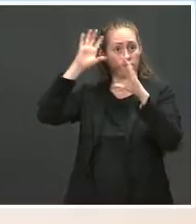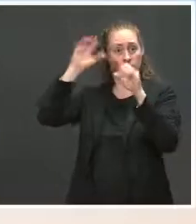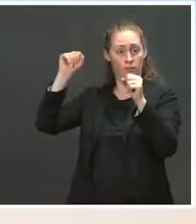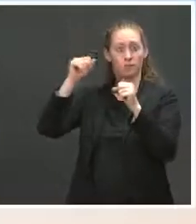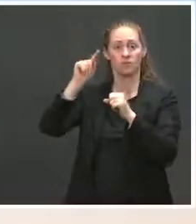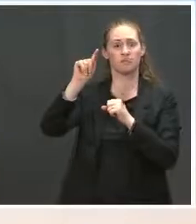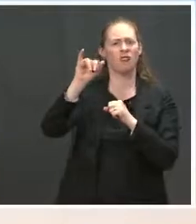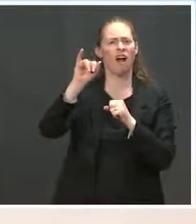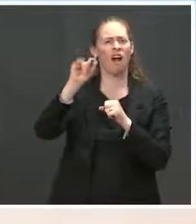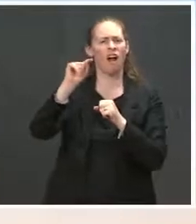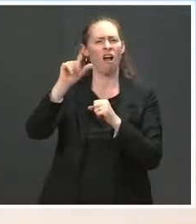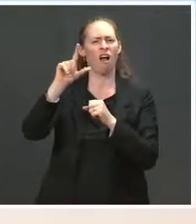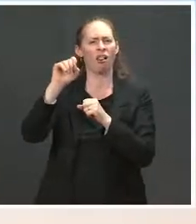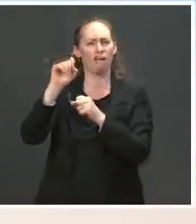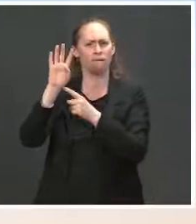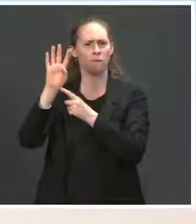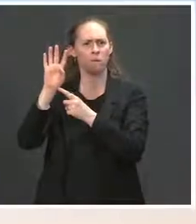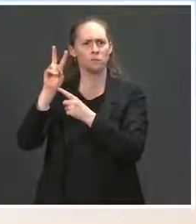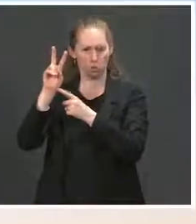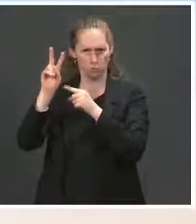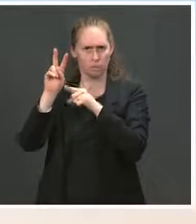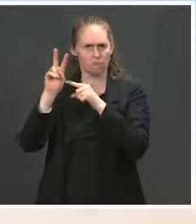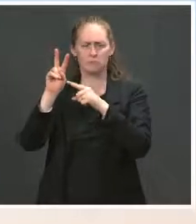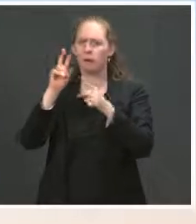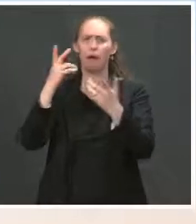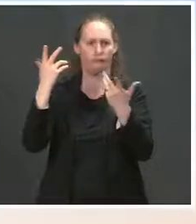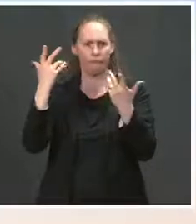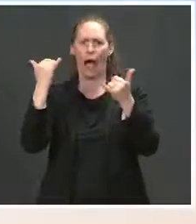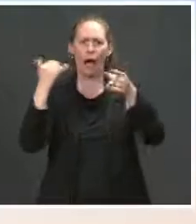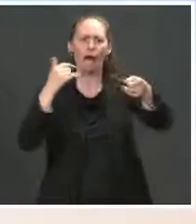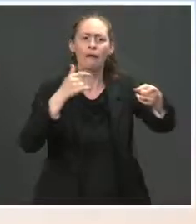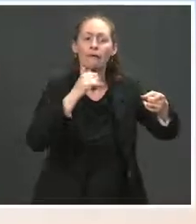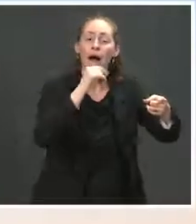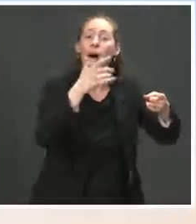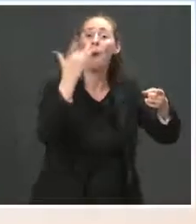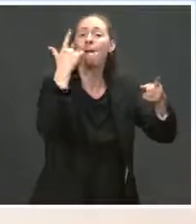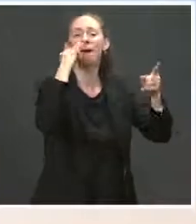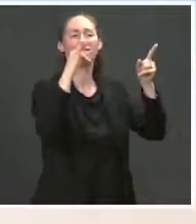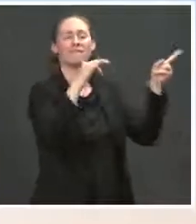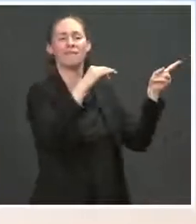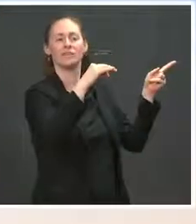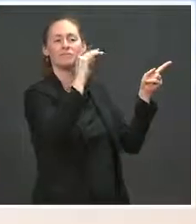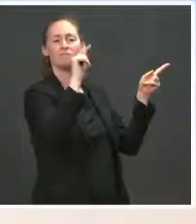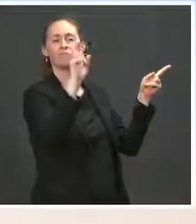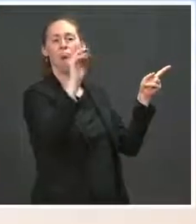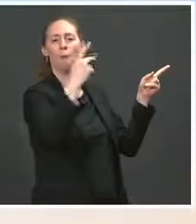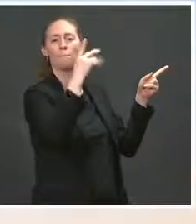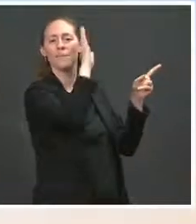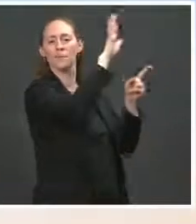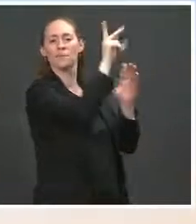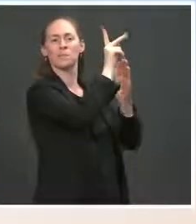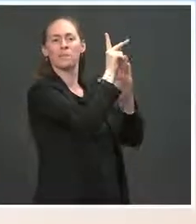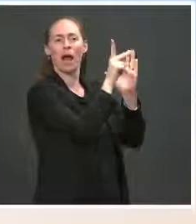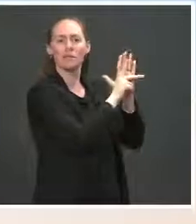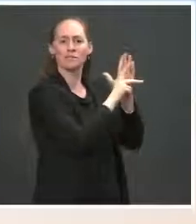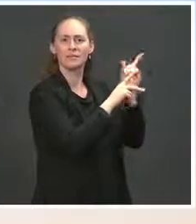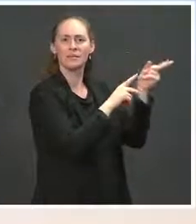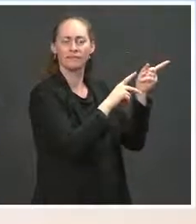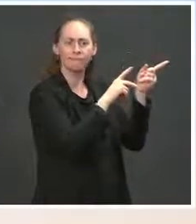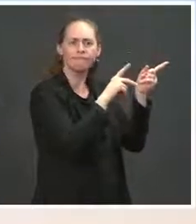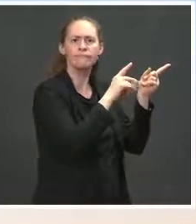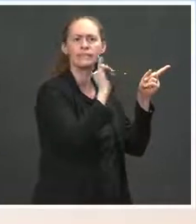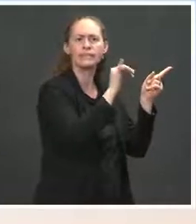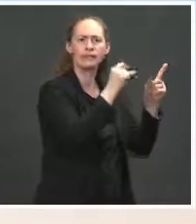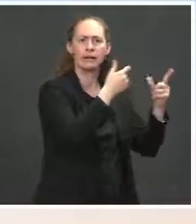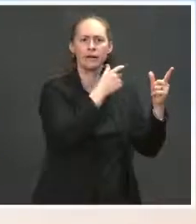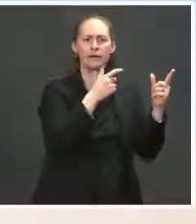demonstrate that the border is not open. This is a Trump policy that progressive groups are increasingly arguing that it denies migrants